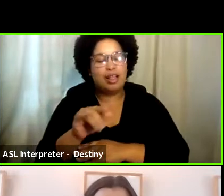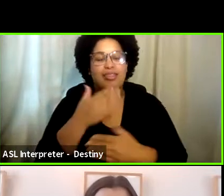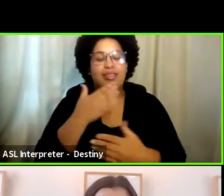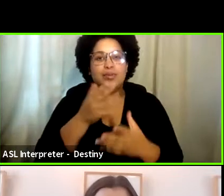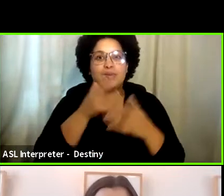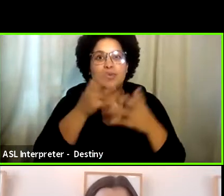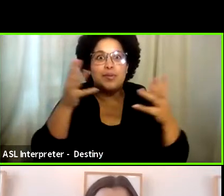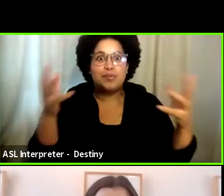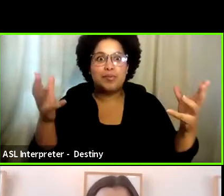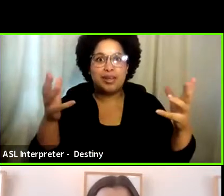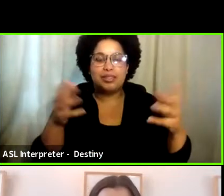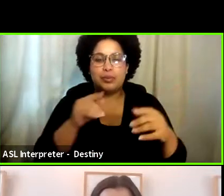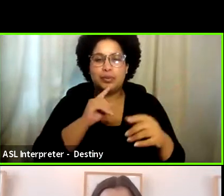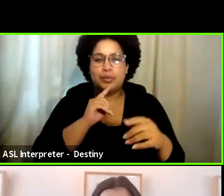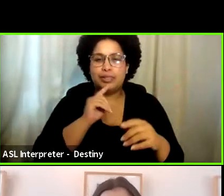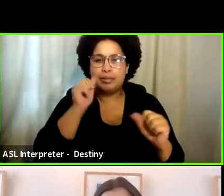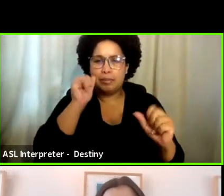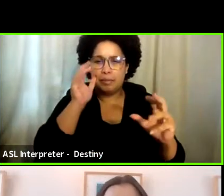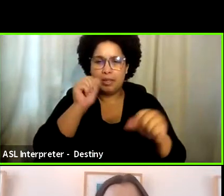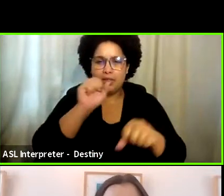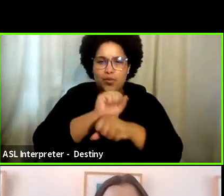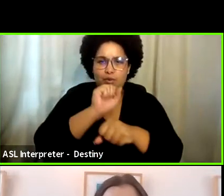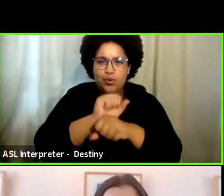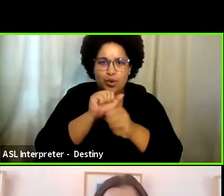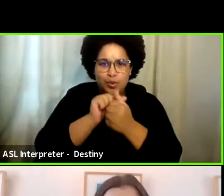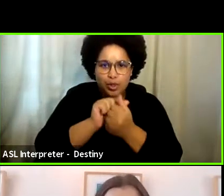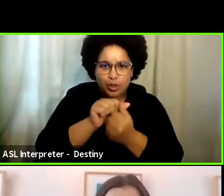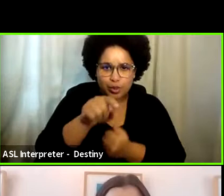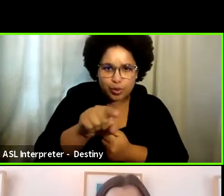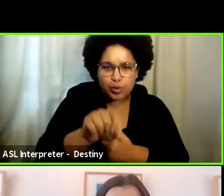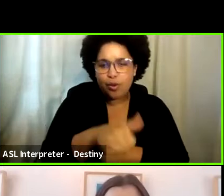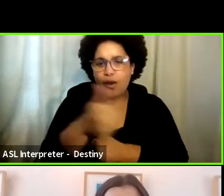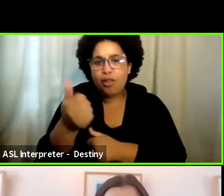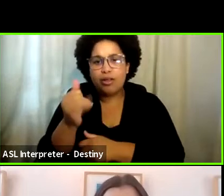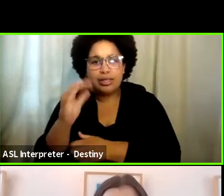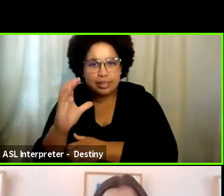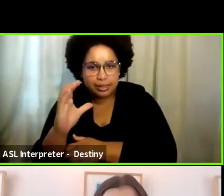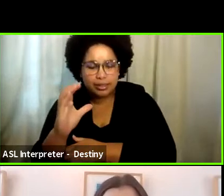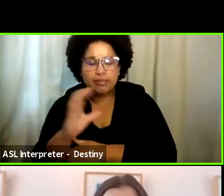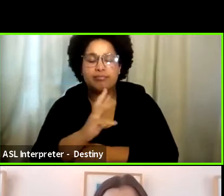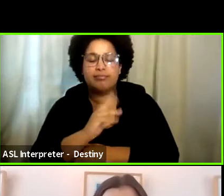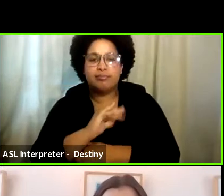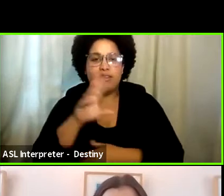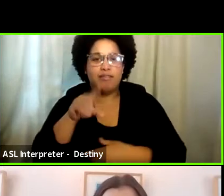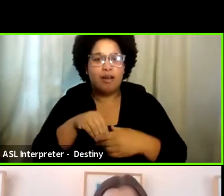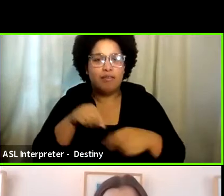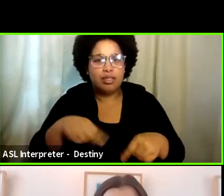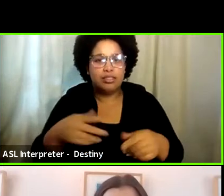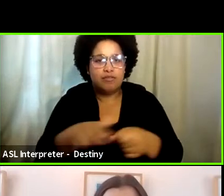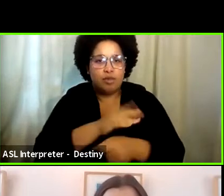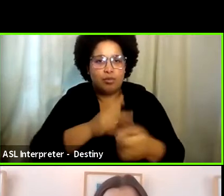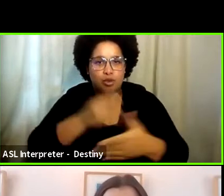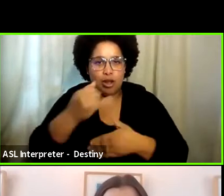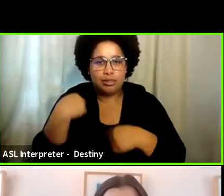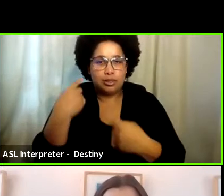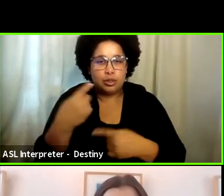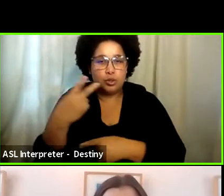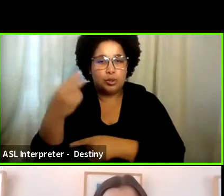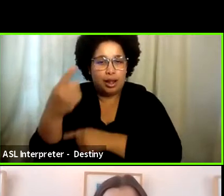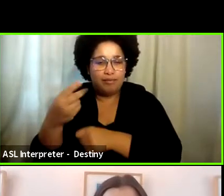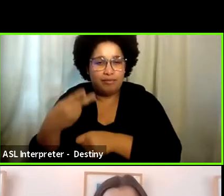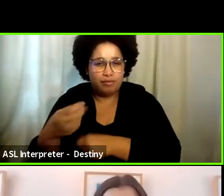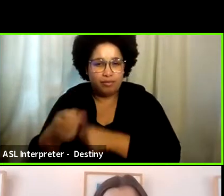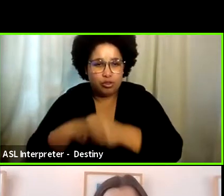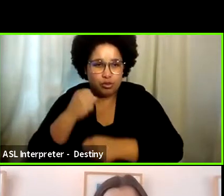it's been amazing work to work with you and with the other intimacy coordinators on this whole project the last two and a half years.